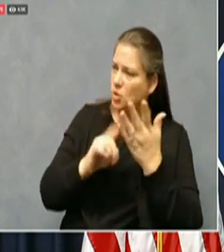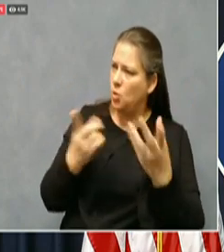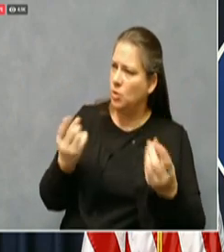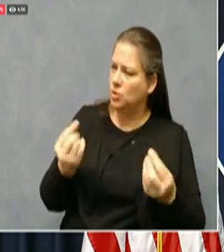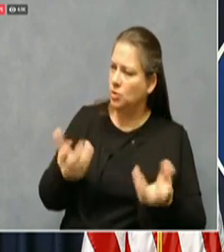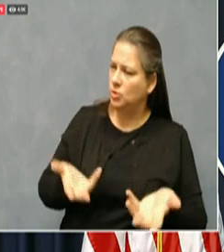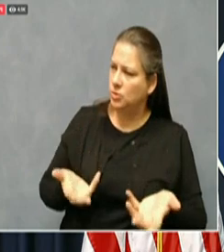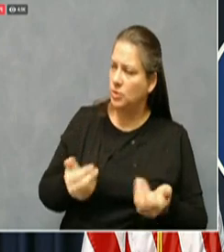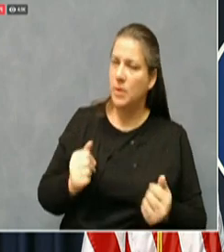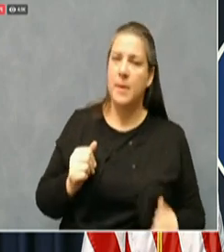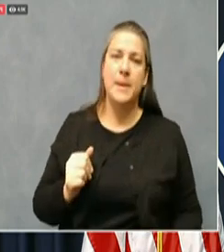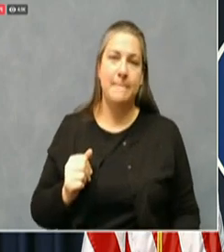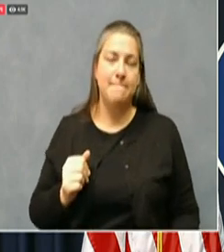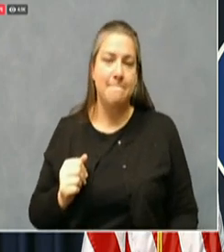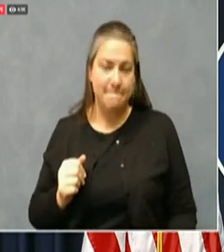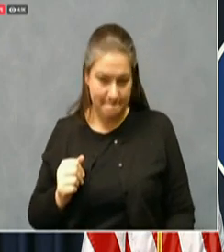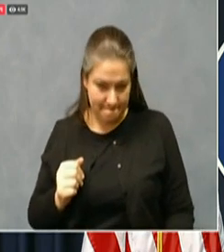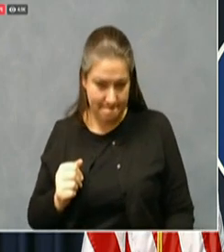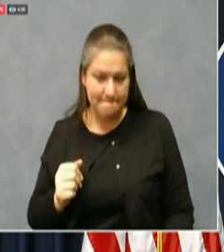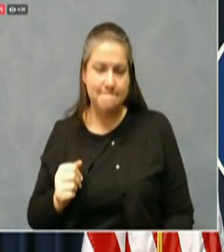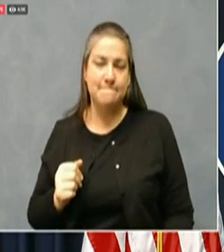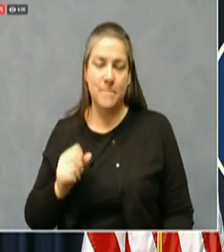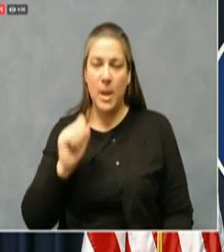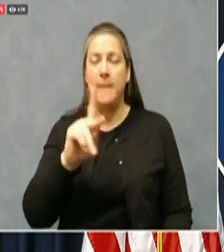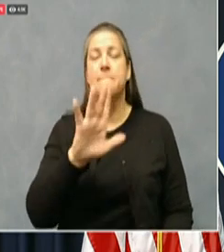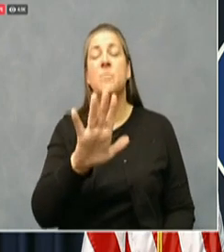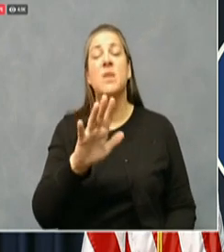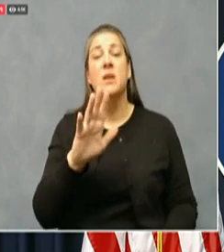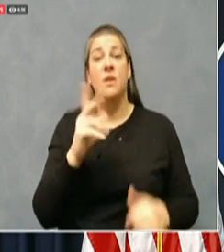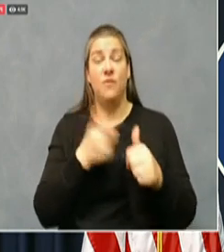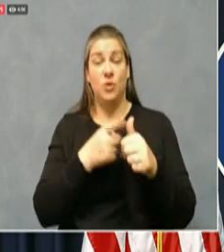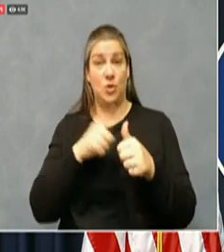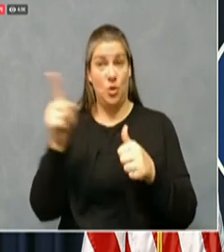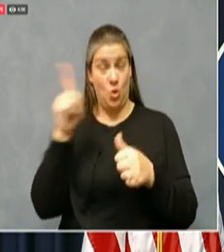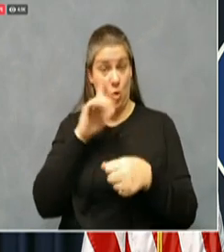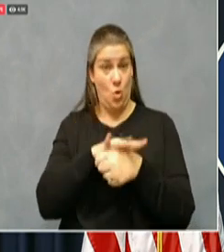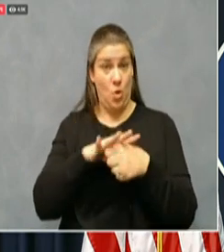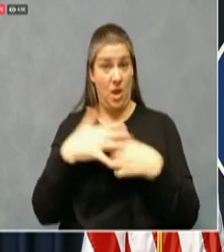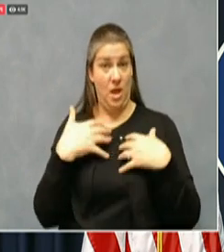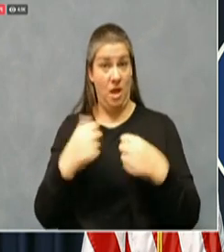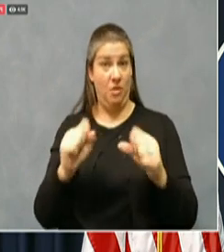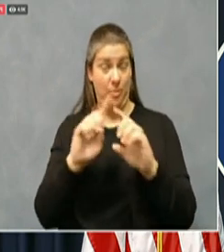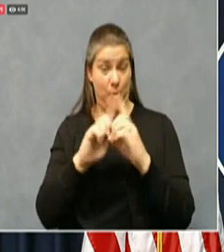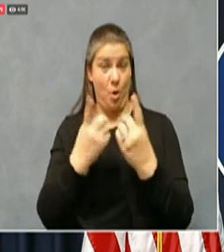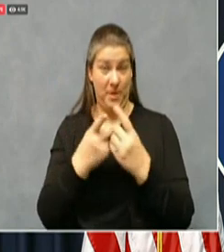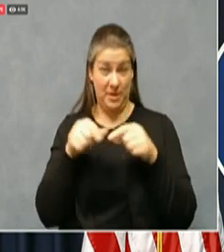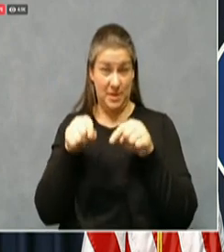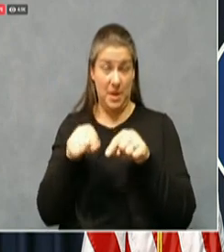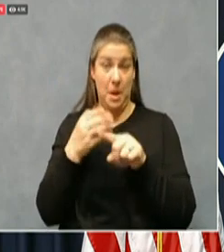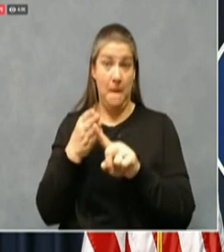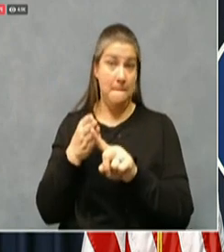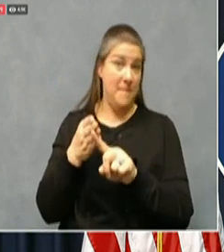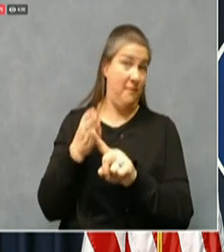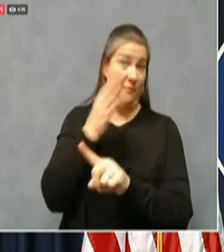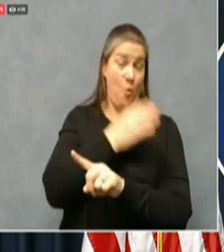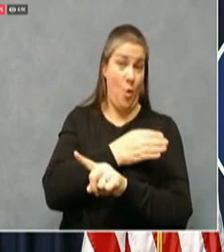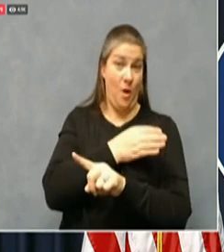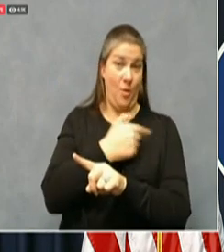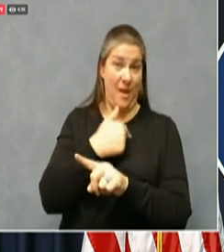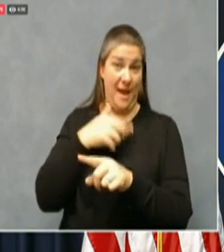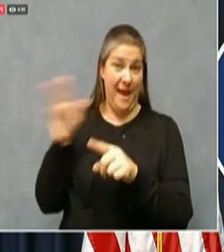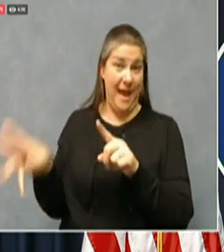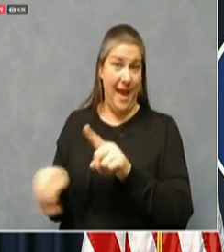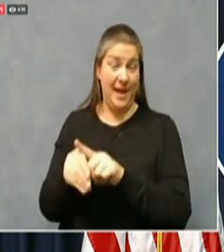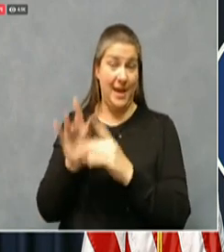Yes. And first, let me say our local health departments, even before the the additional contact tracers have been incredible.